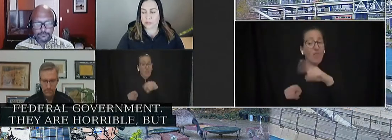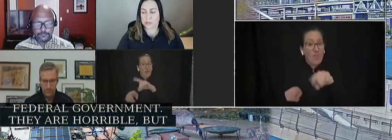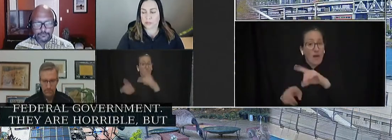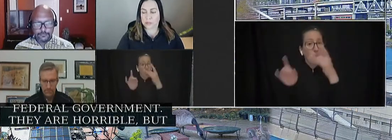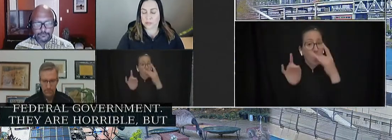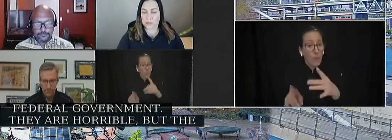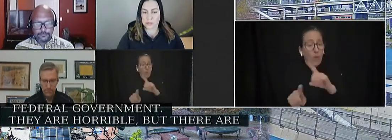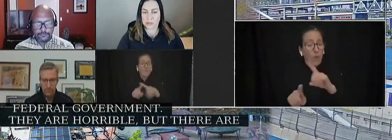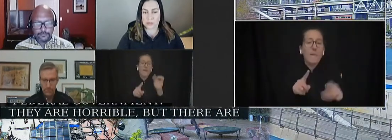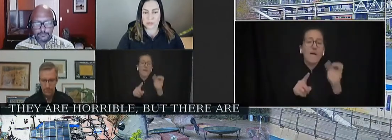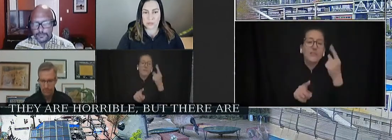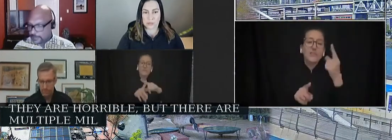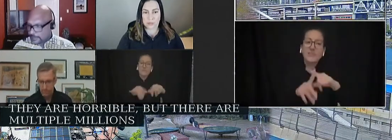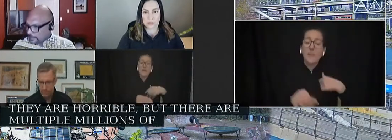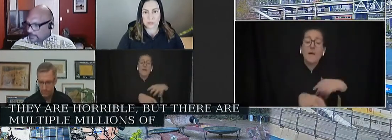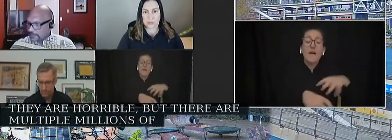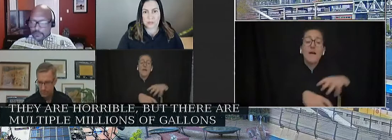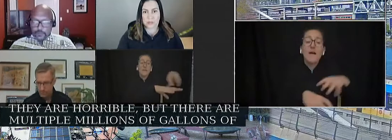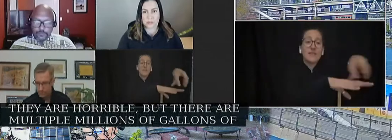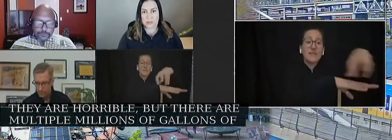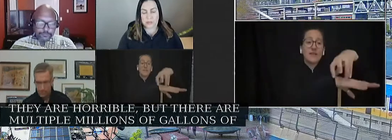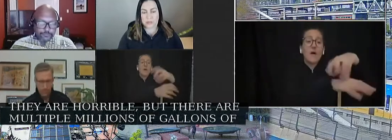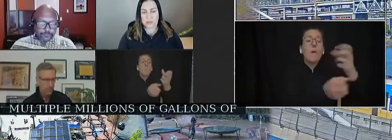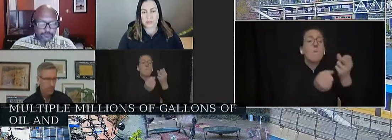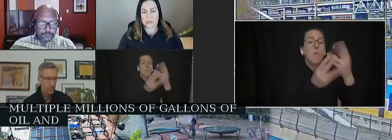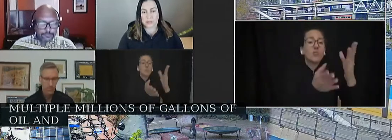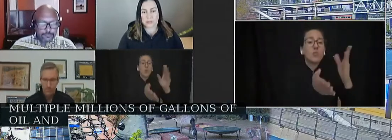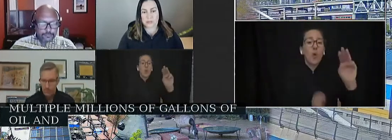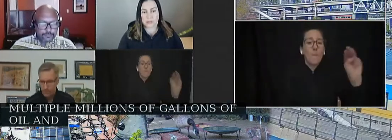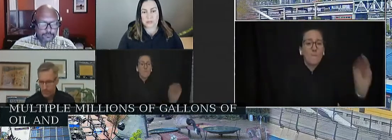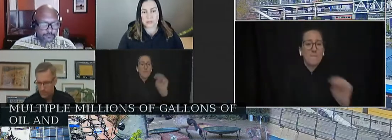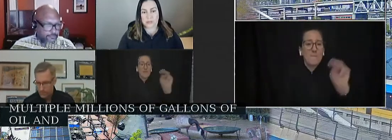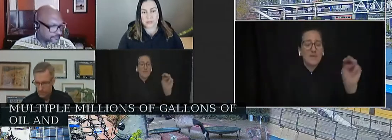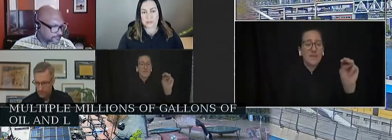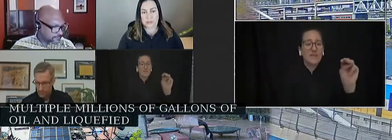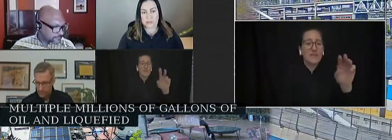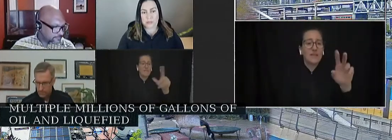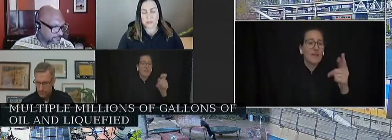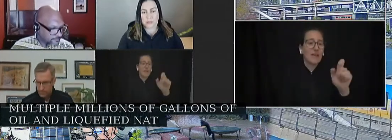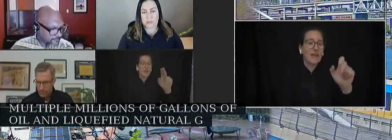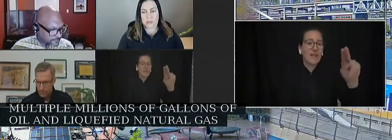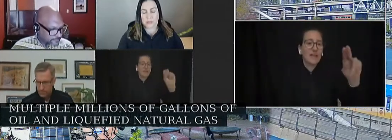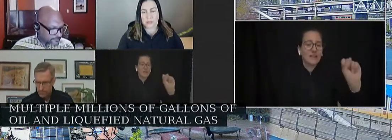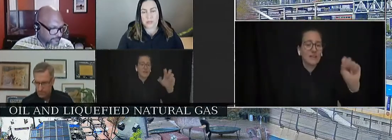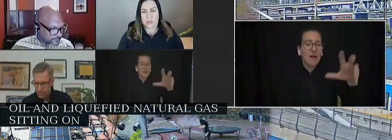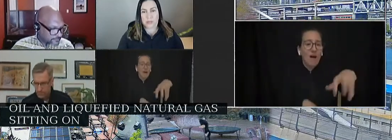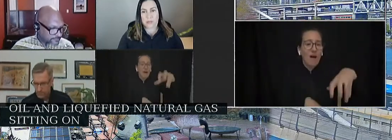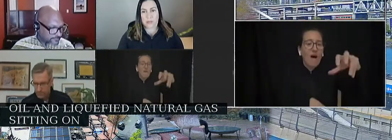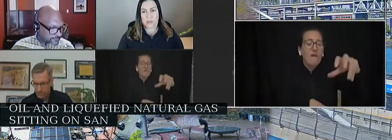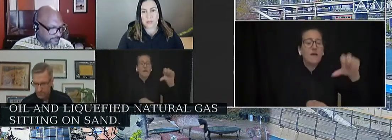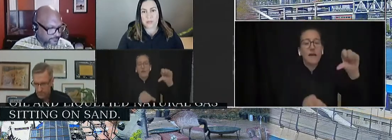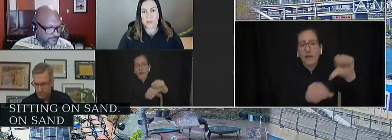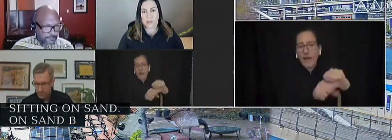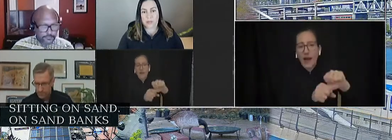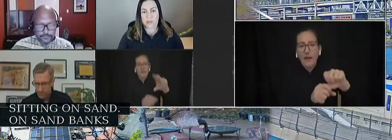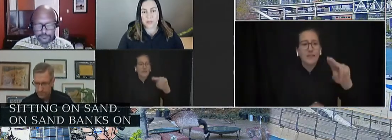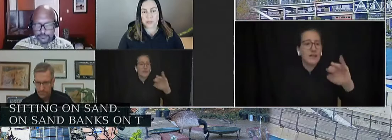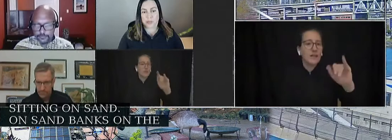gallons of oil and liquefied natural gas that are sitting on sand, on sand banks, on the river banks of the Willamette River,